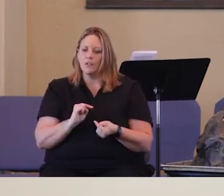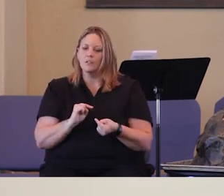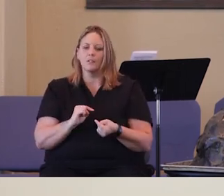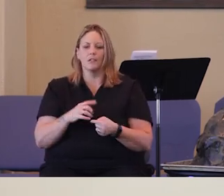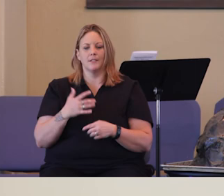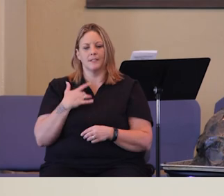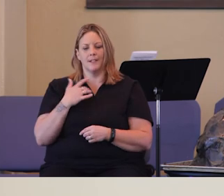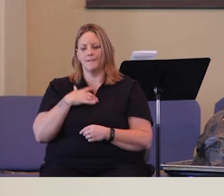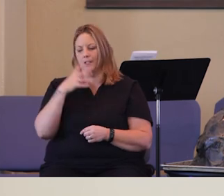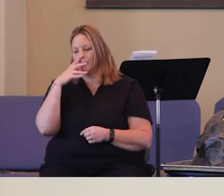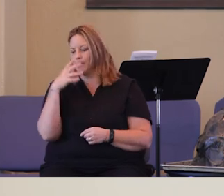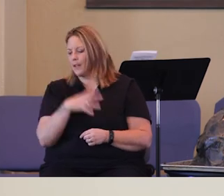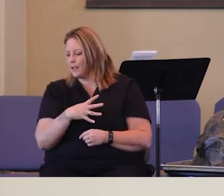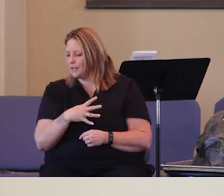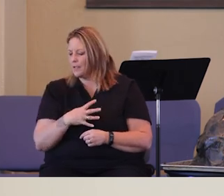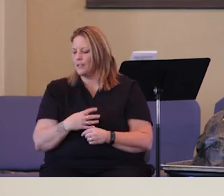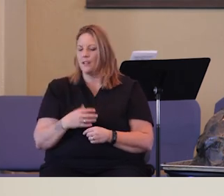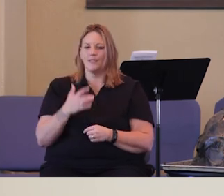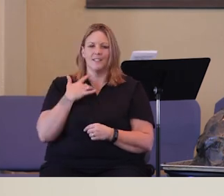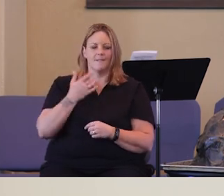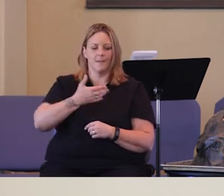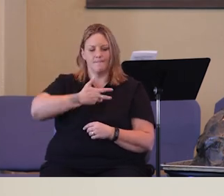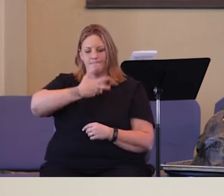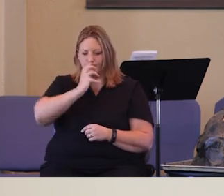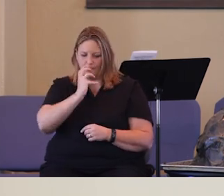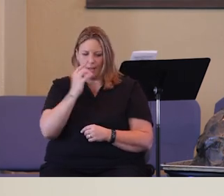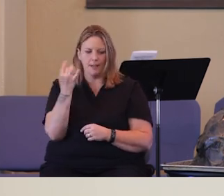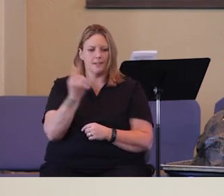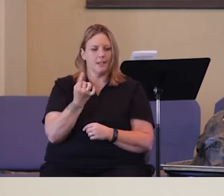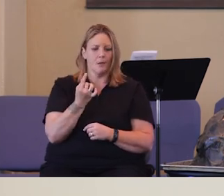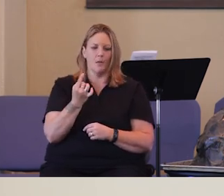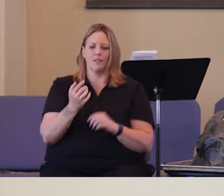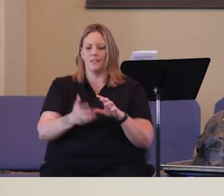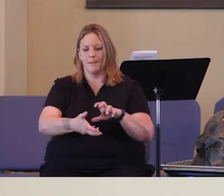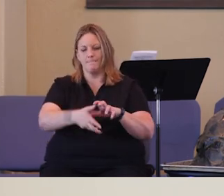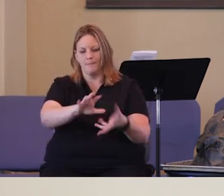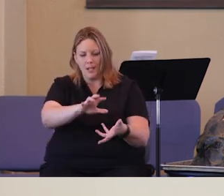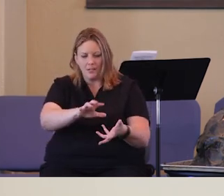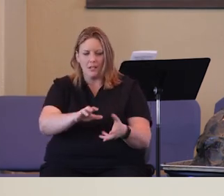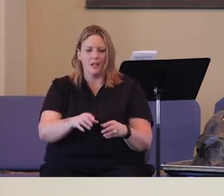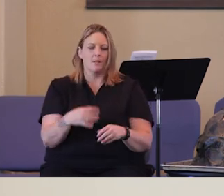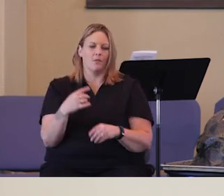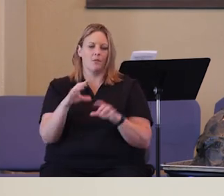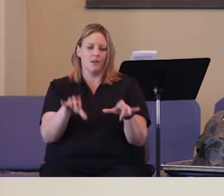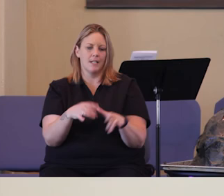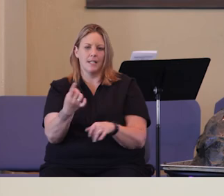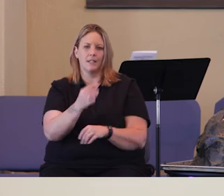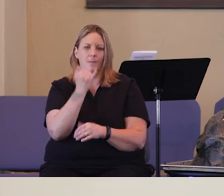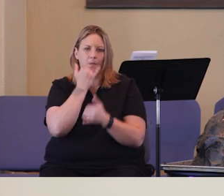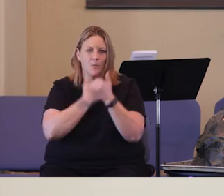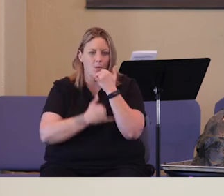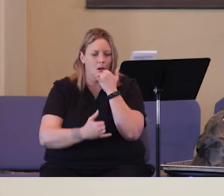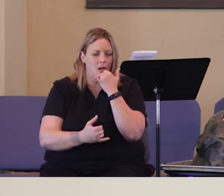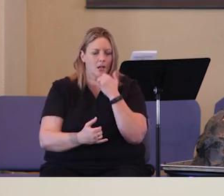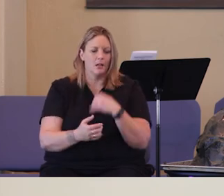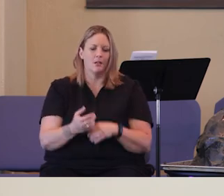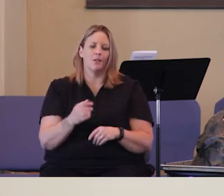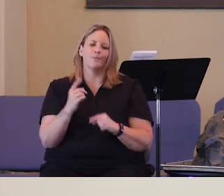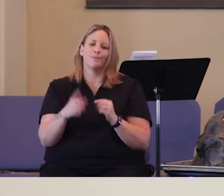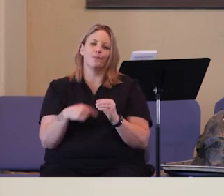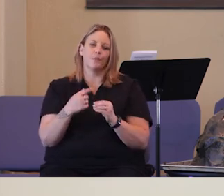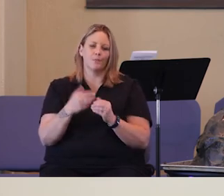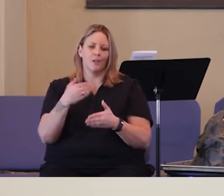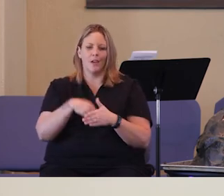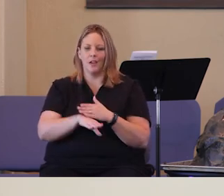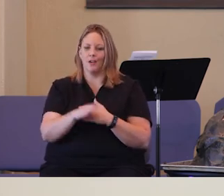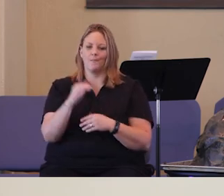hurt, to feel abandoned, to feel mad at somebody because they messed something up, did something wrong. I mean, when we